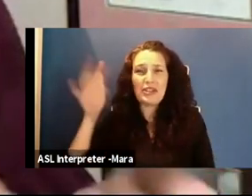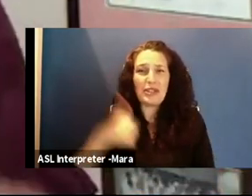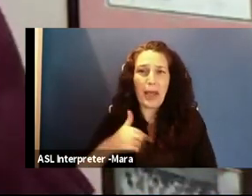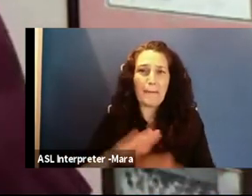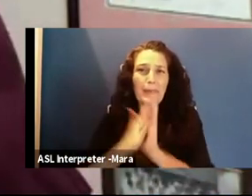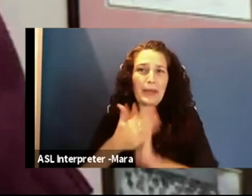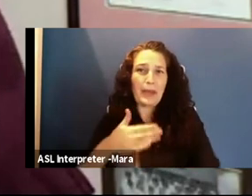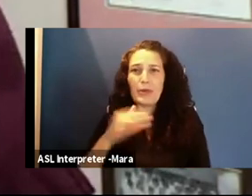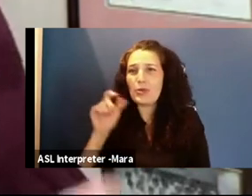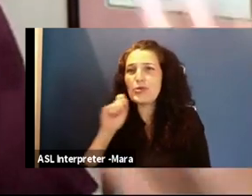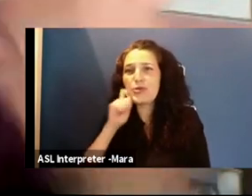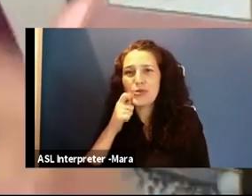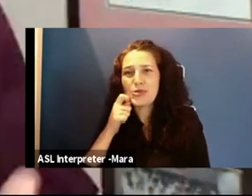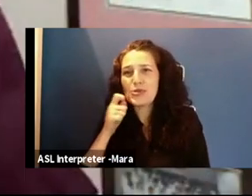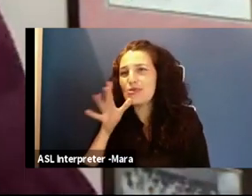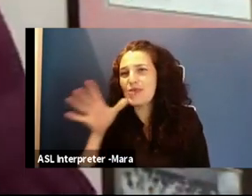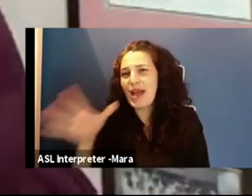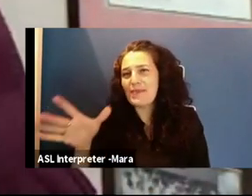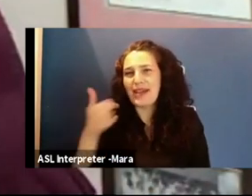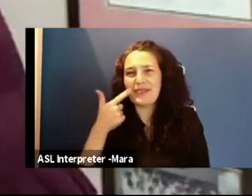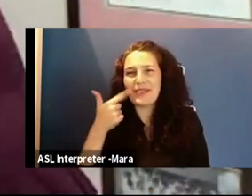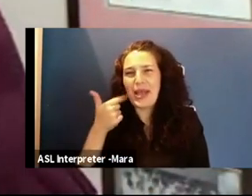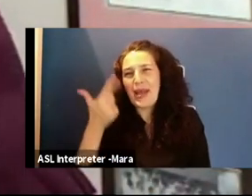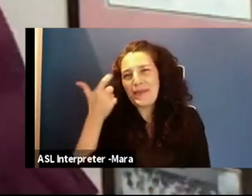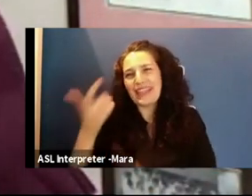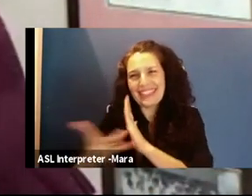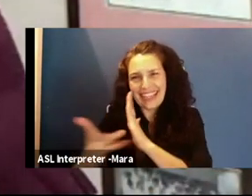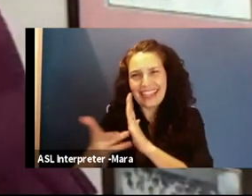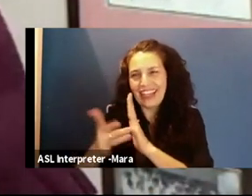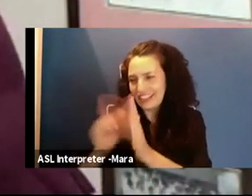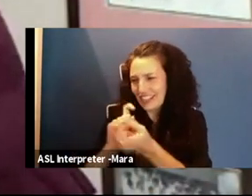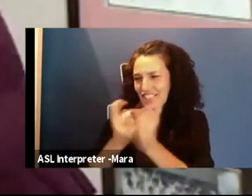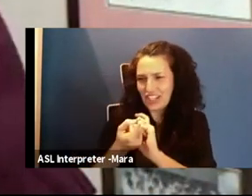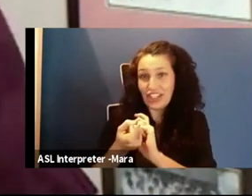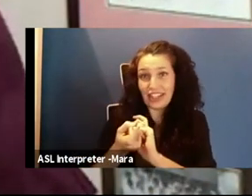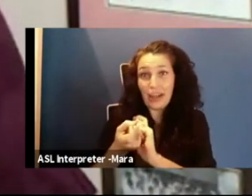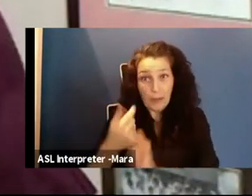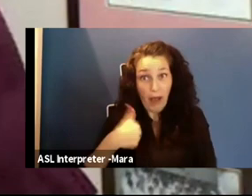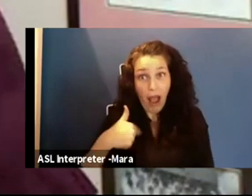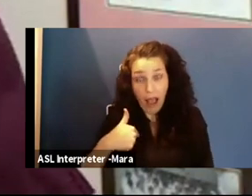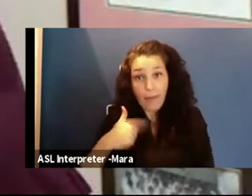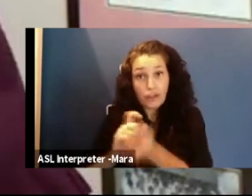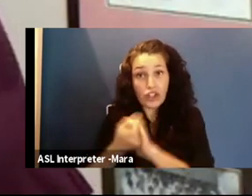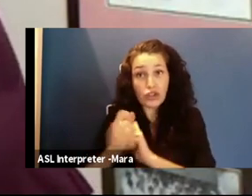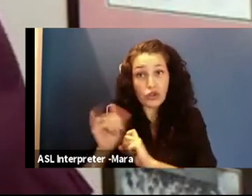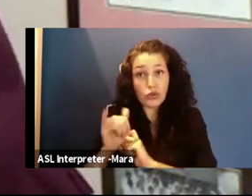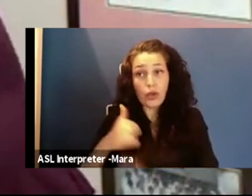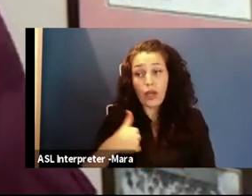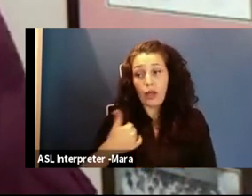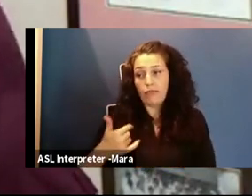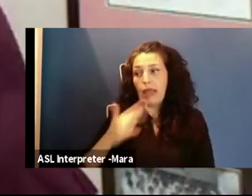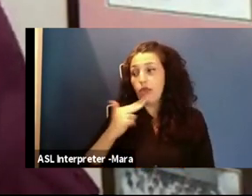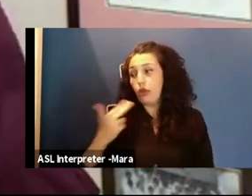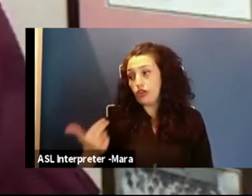changing. And what I want to say is that I'm also ever changing. I'm constantly evolving who I was at 13. I'm not that person now,